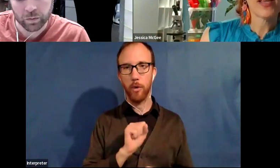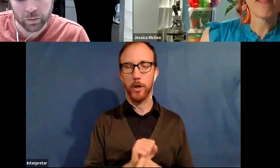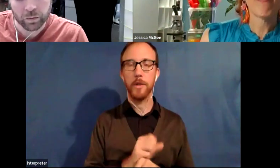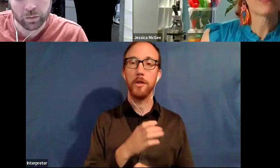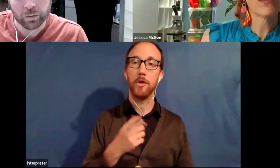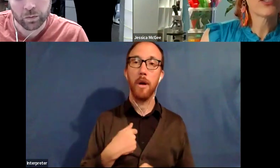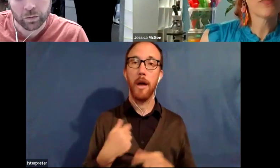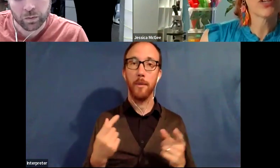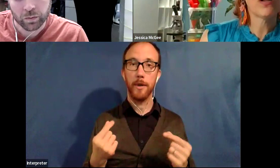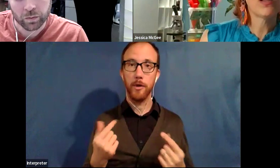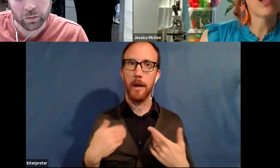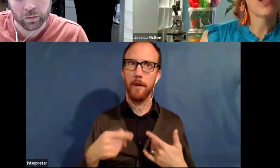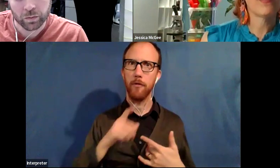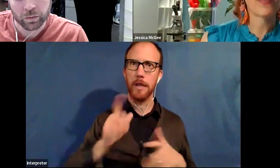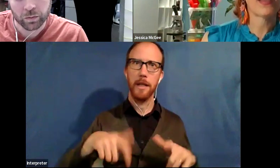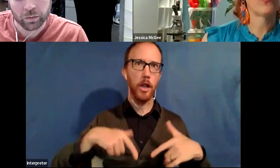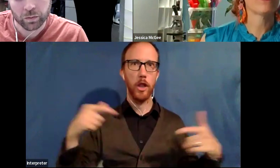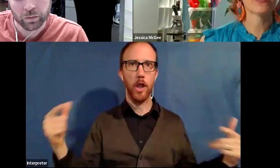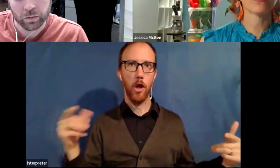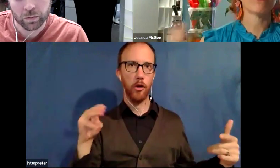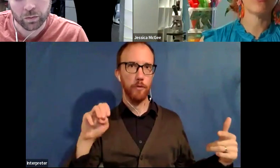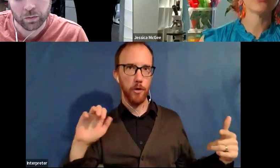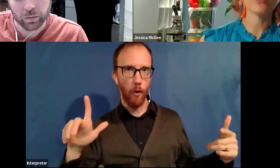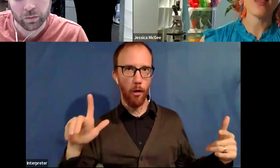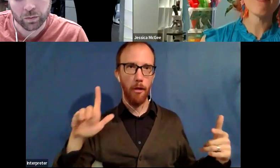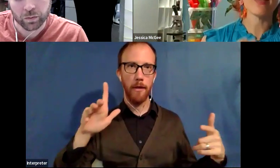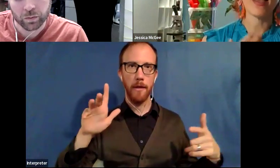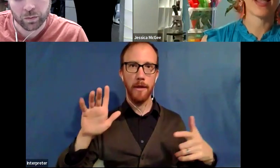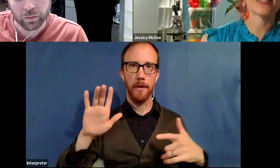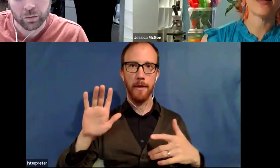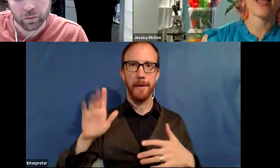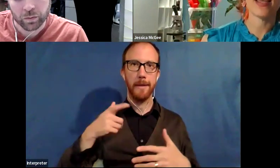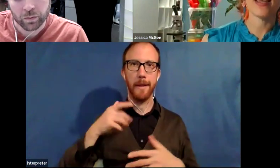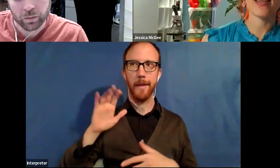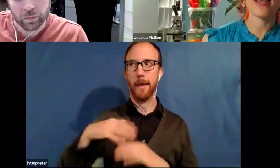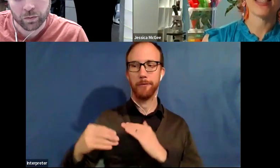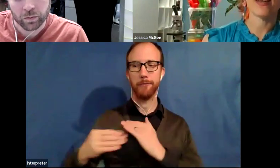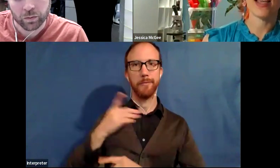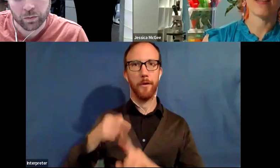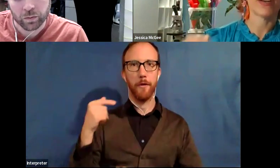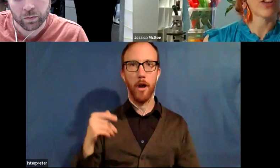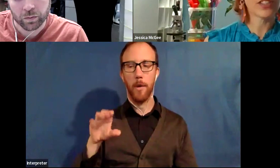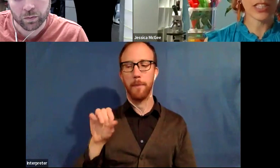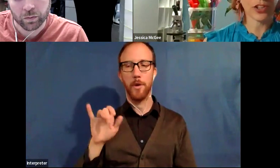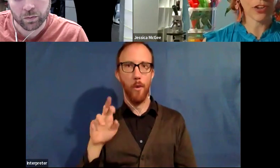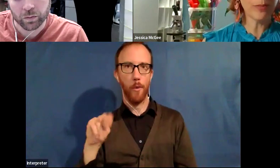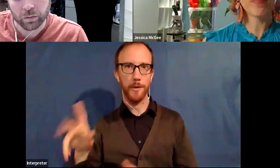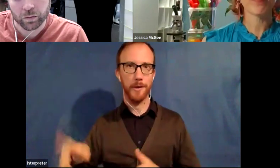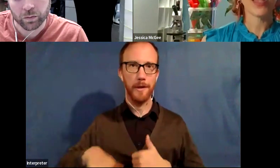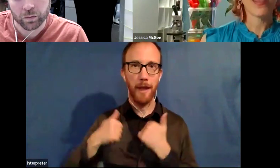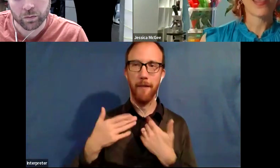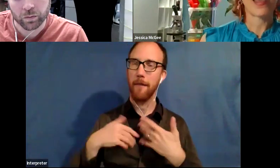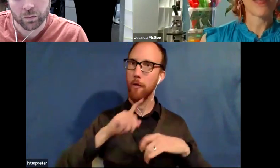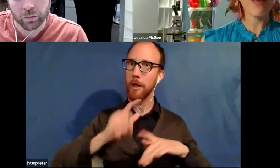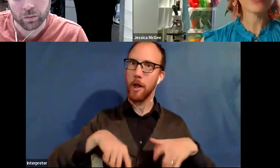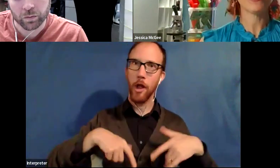I ended up doing a very large mural that was based off of ocean life. And I did a, I painted a very large sea turtle.